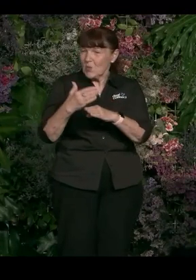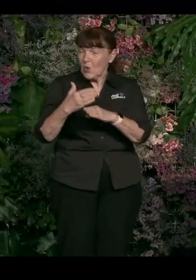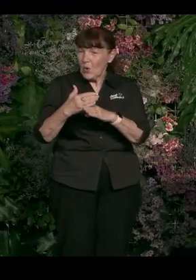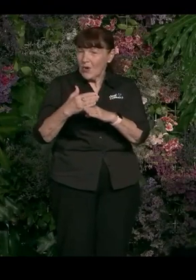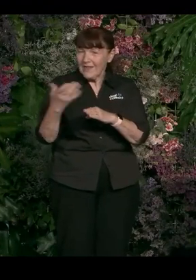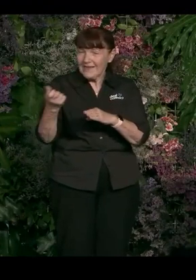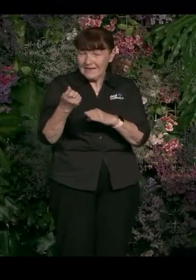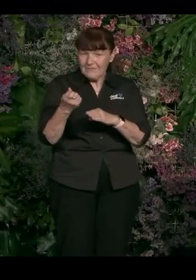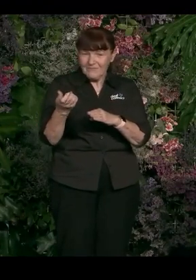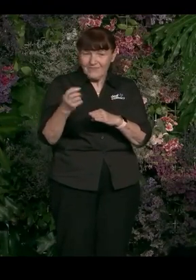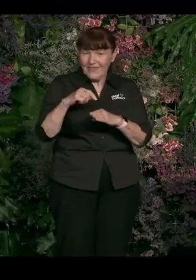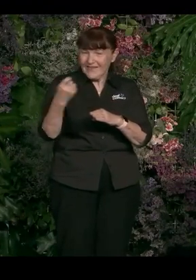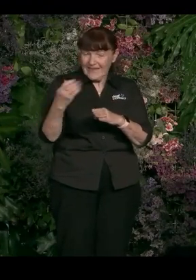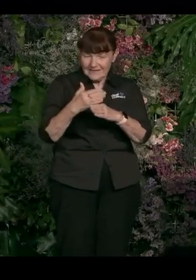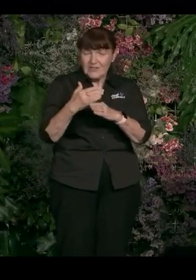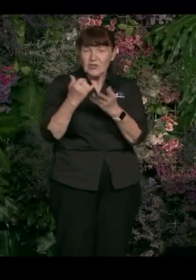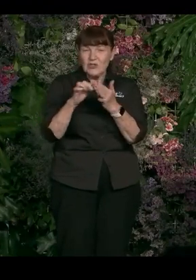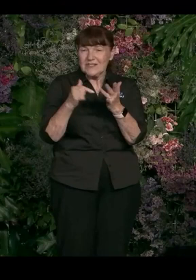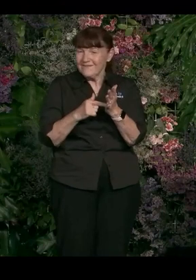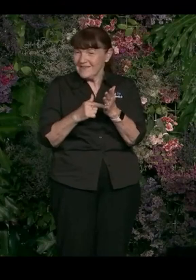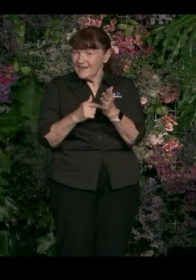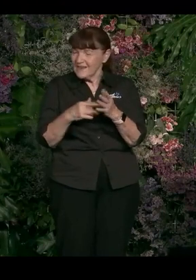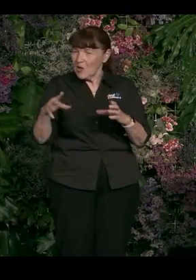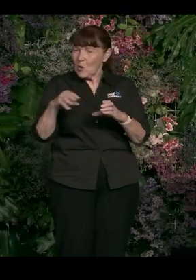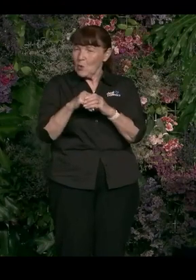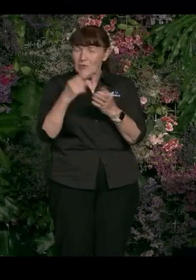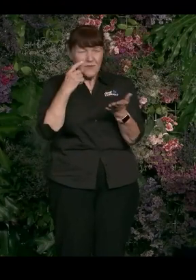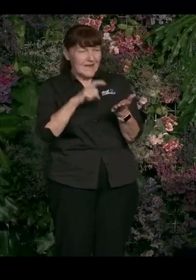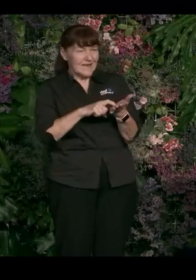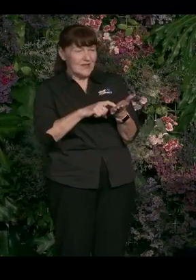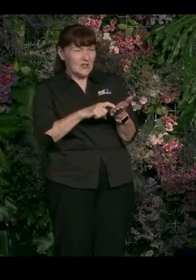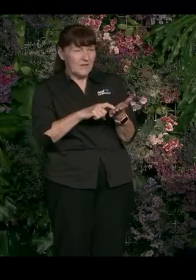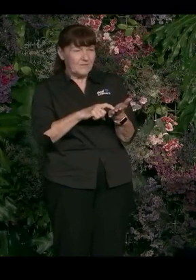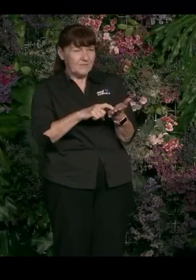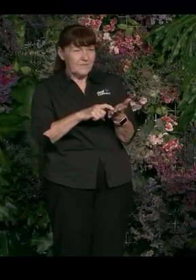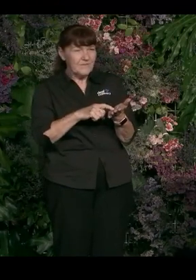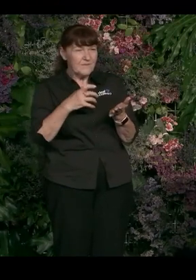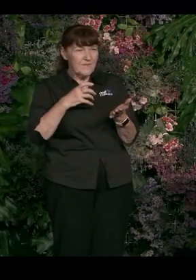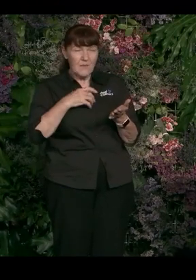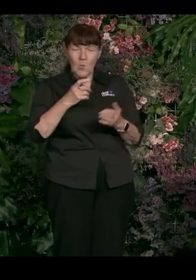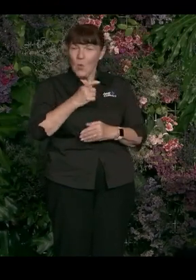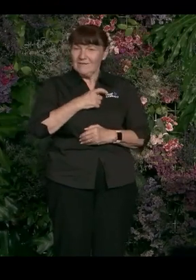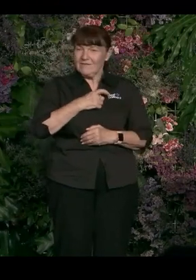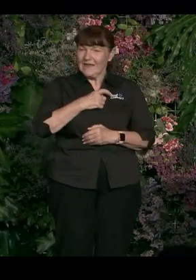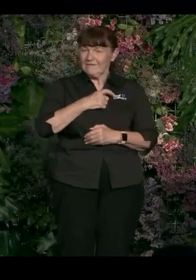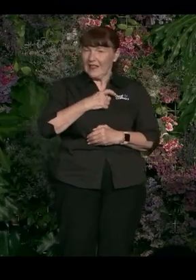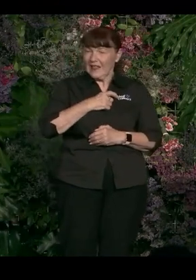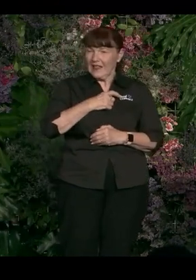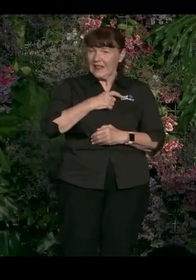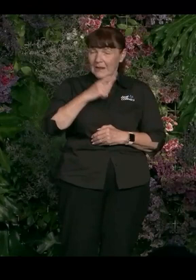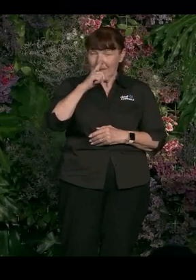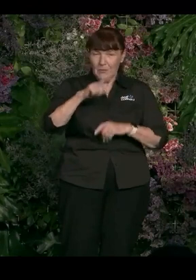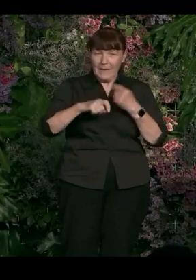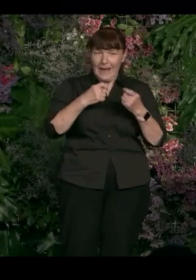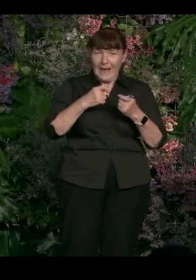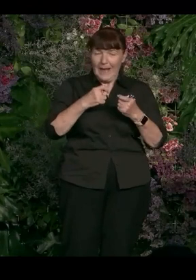threat in terms of inclusion and recognition, because the more fearful people get as well, as